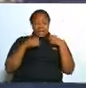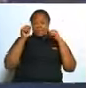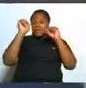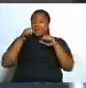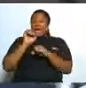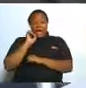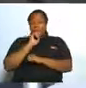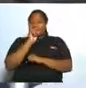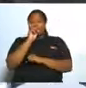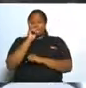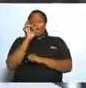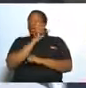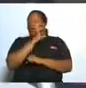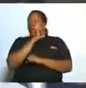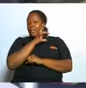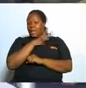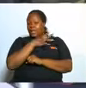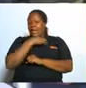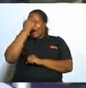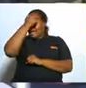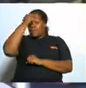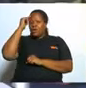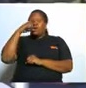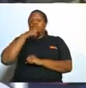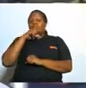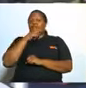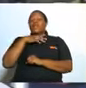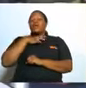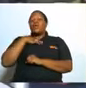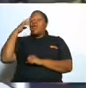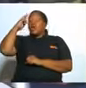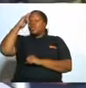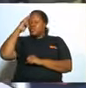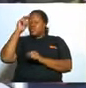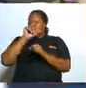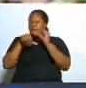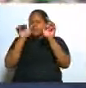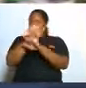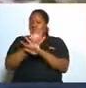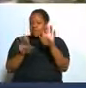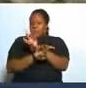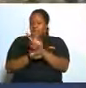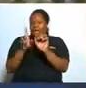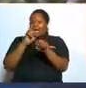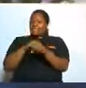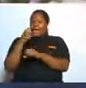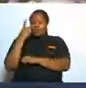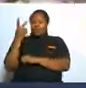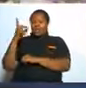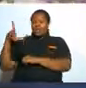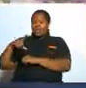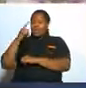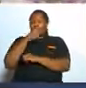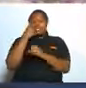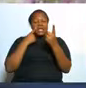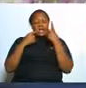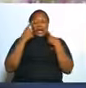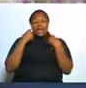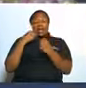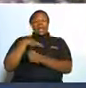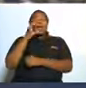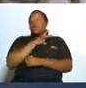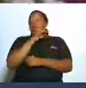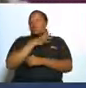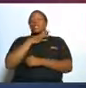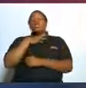can complain and because always men want to reason about everything when you see her crying complaining you want to reason